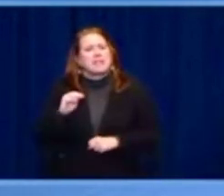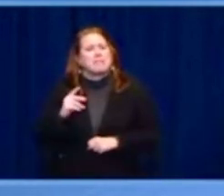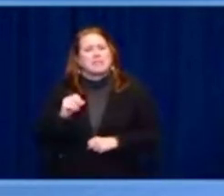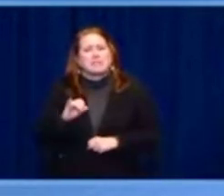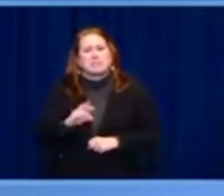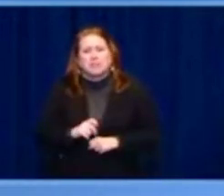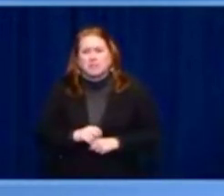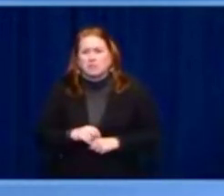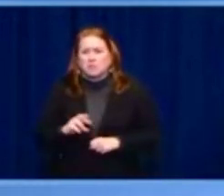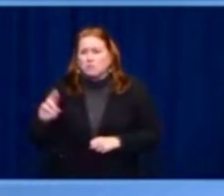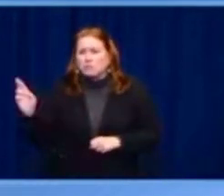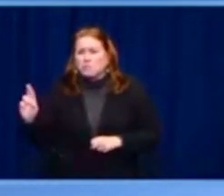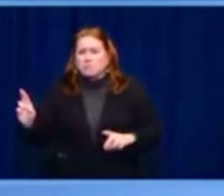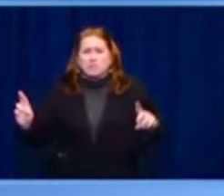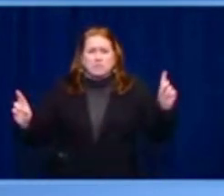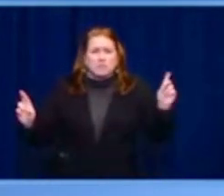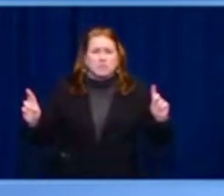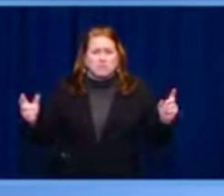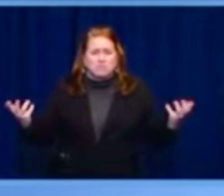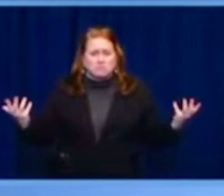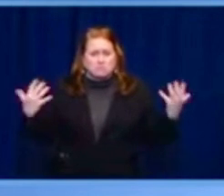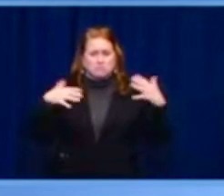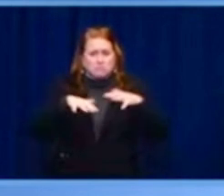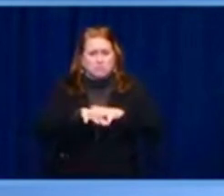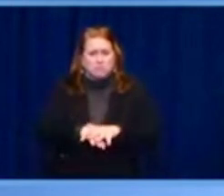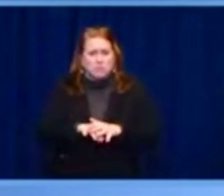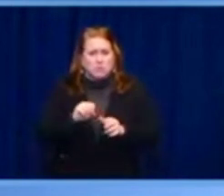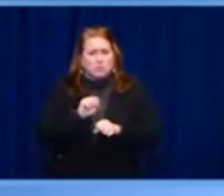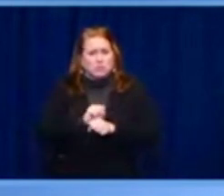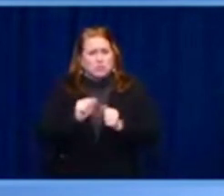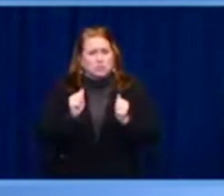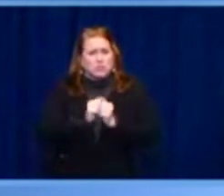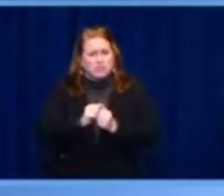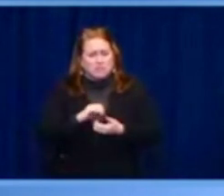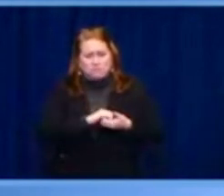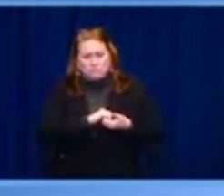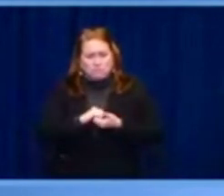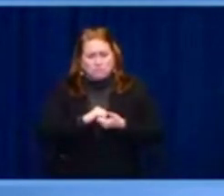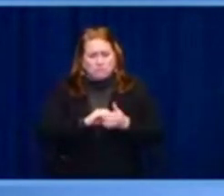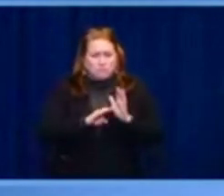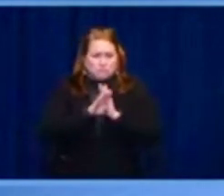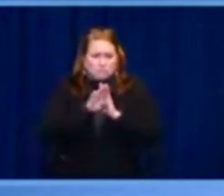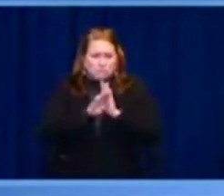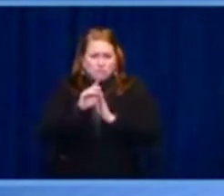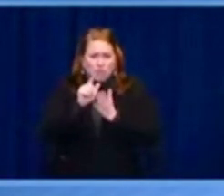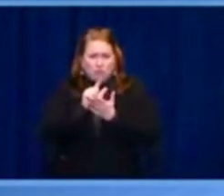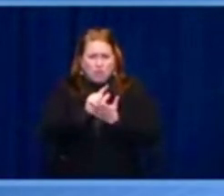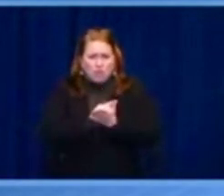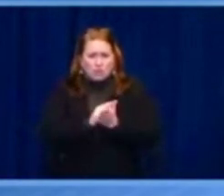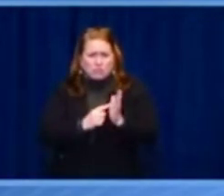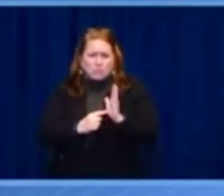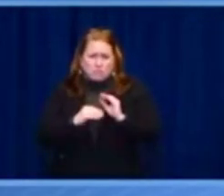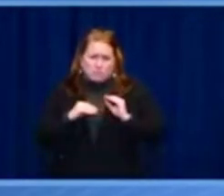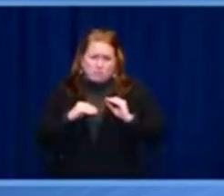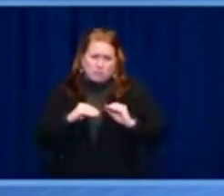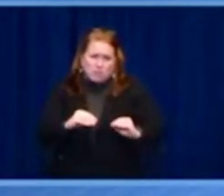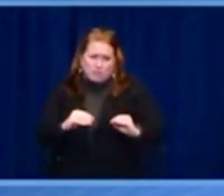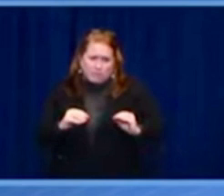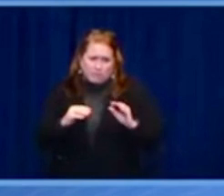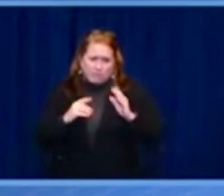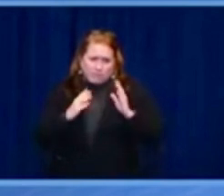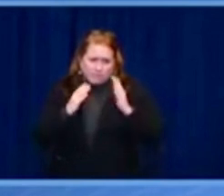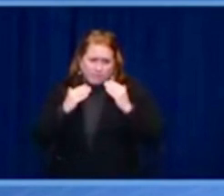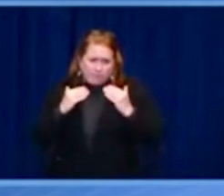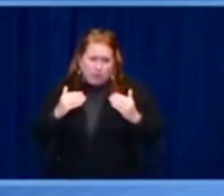regional courts of appeal, which are going to help process cases more quickly. The Dominican Republic has